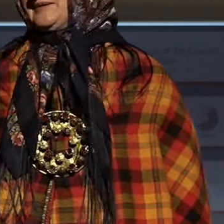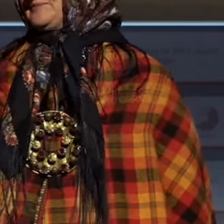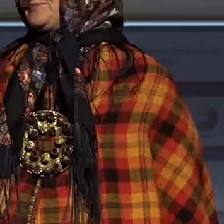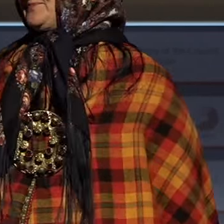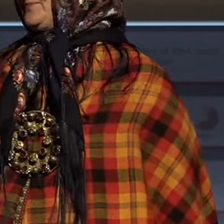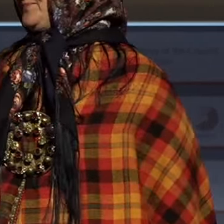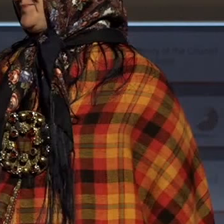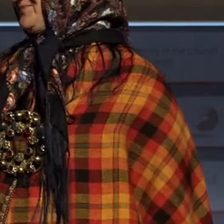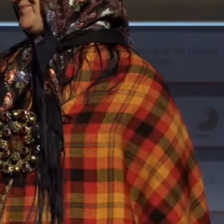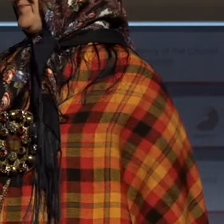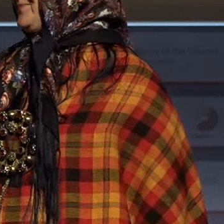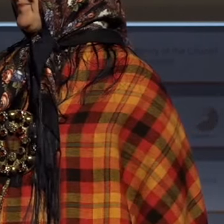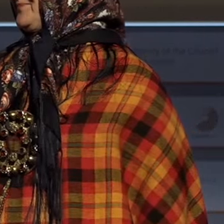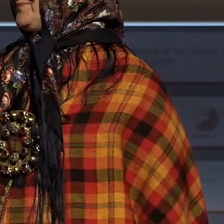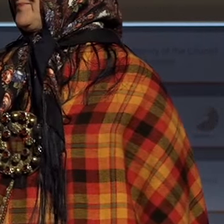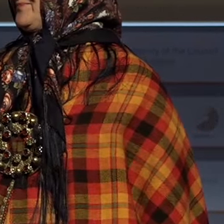are Hello.